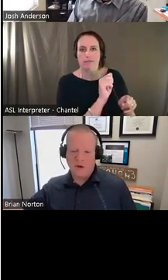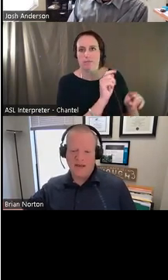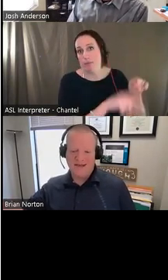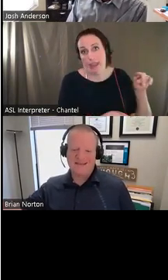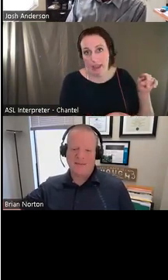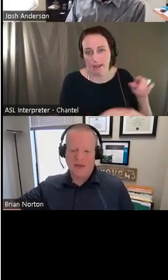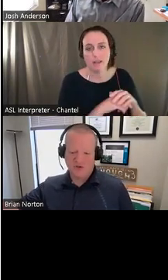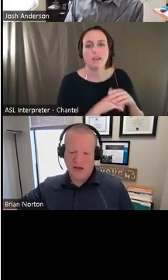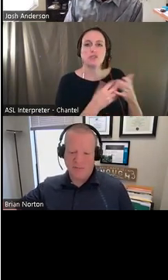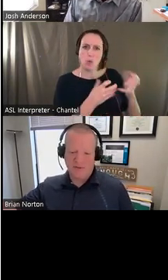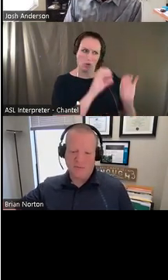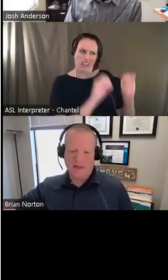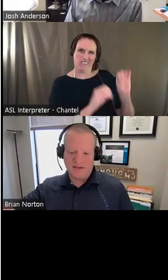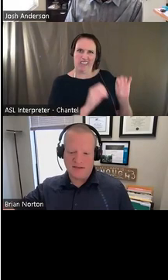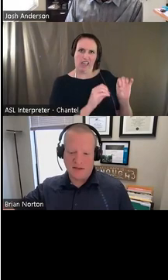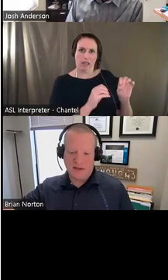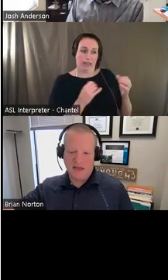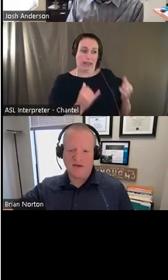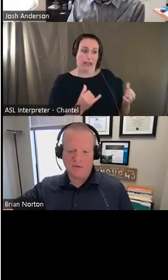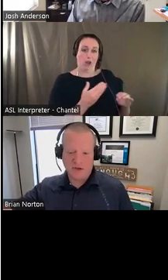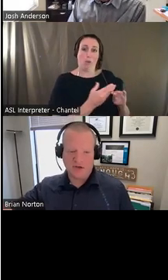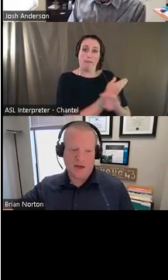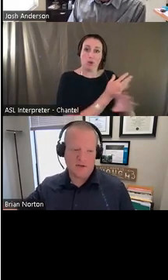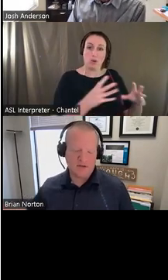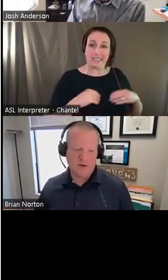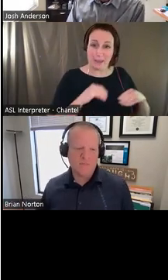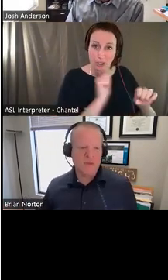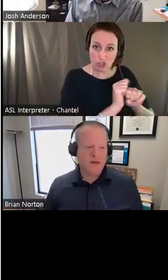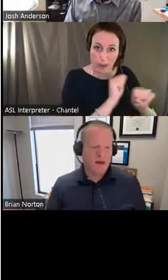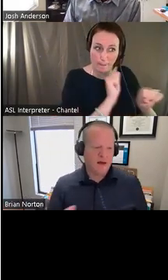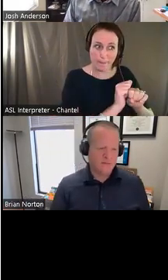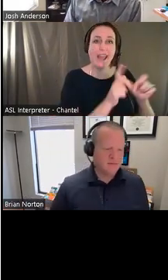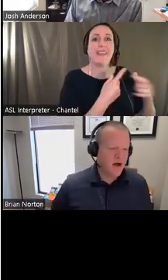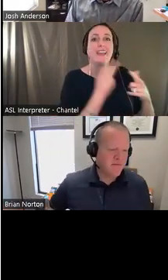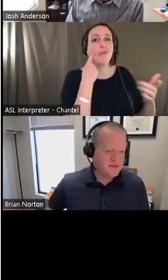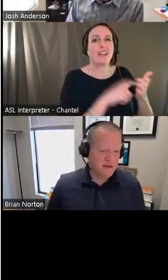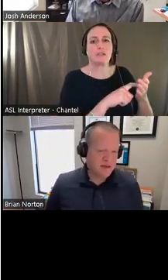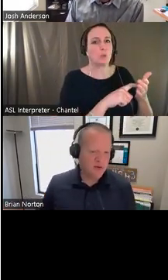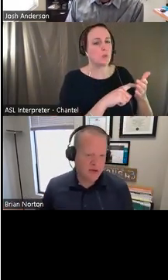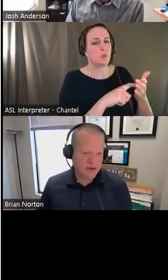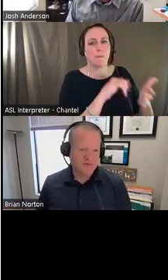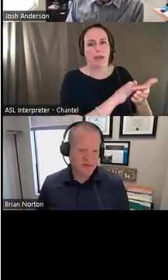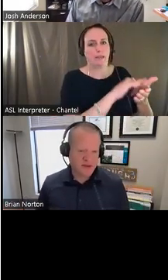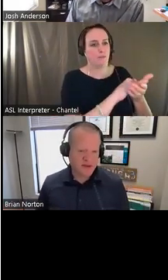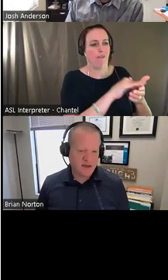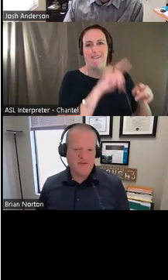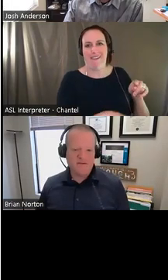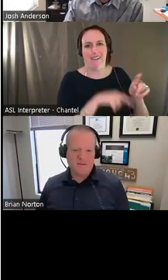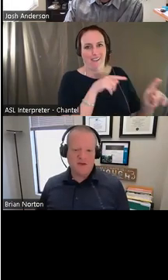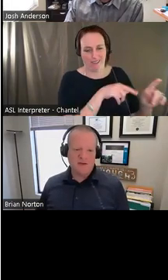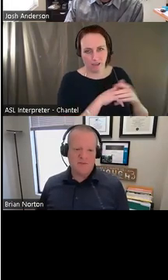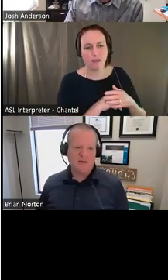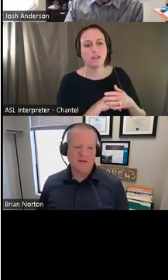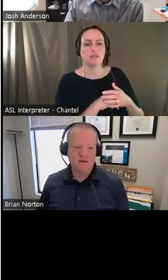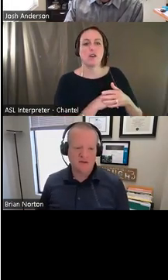that you don't go ahead and accept that job and then realize that you really can't do that job. And so, um, obviously early enough so that you have enough